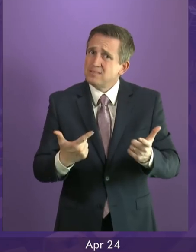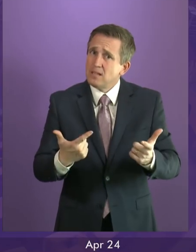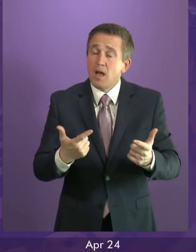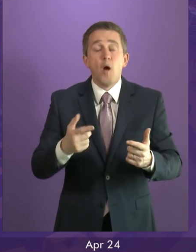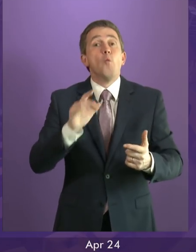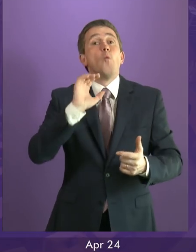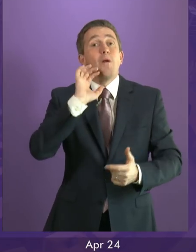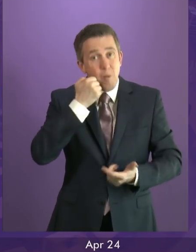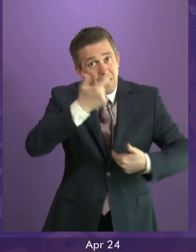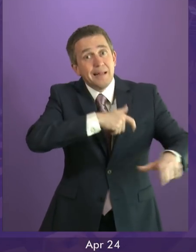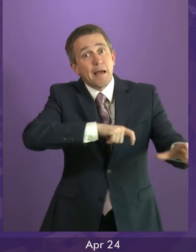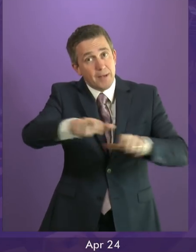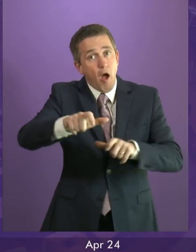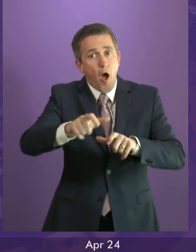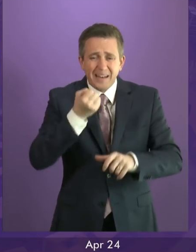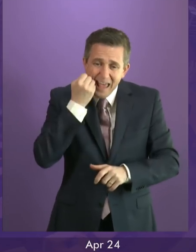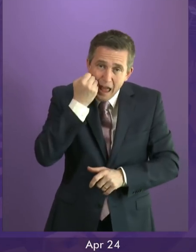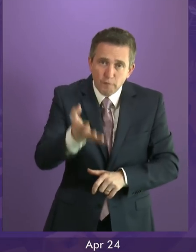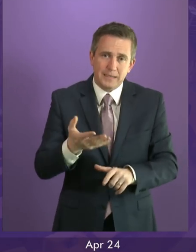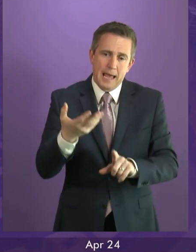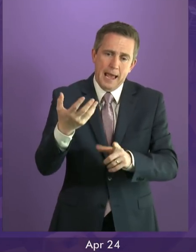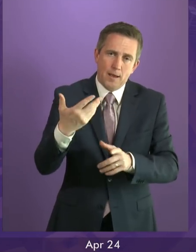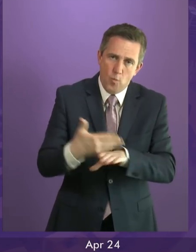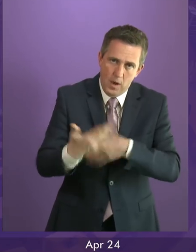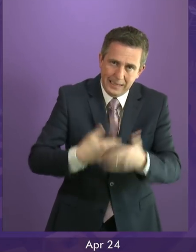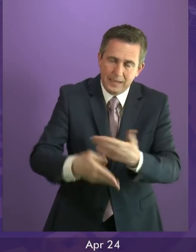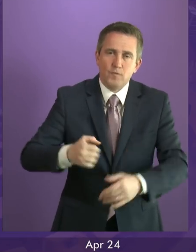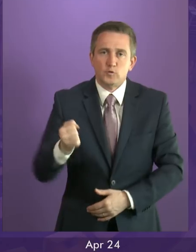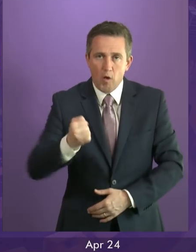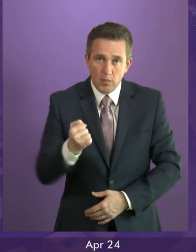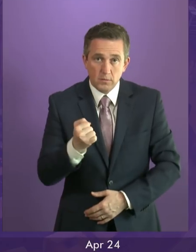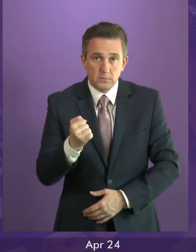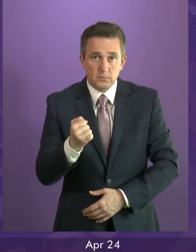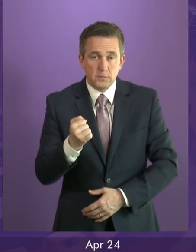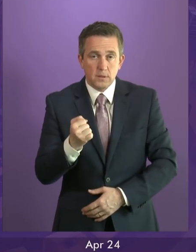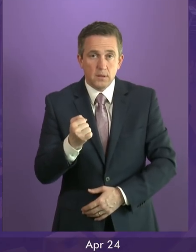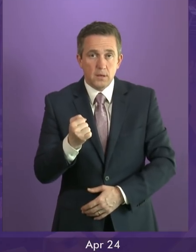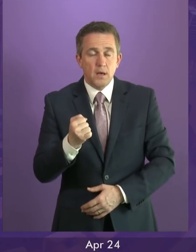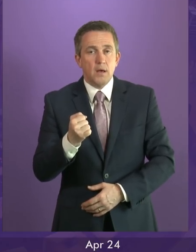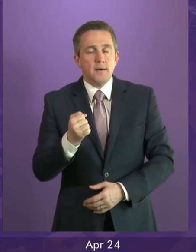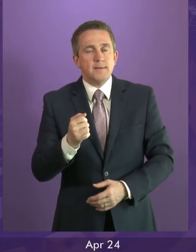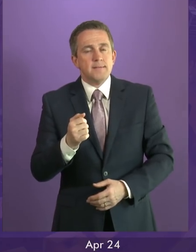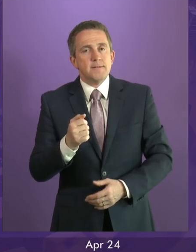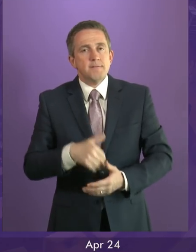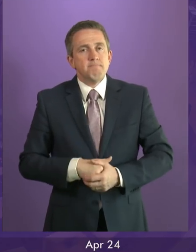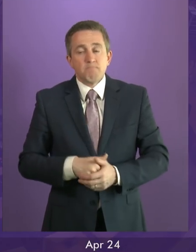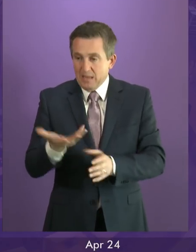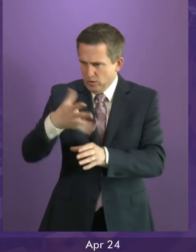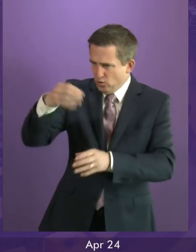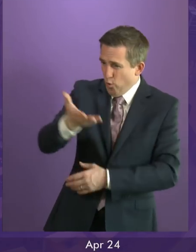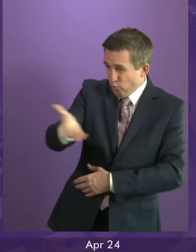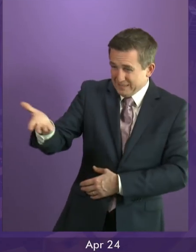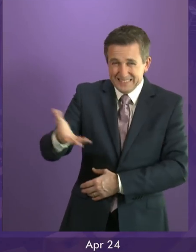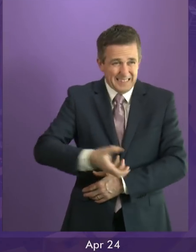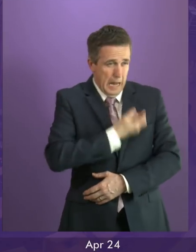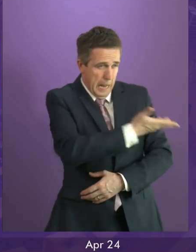and will continue to discharge on a day-to-day basis. this debate is about the day job. You know, when you listen to the Tories and Labour